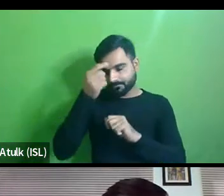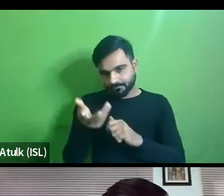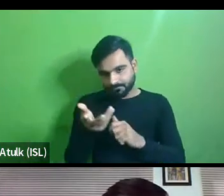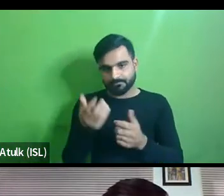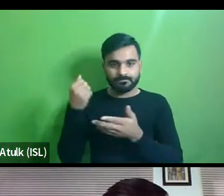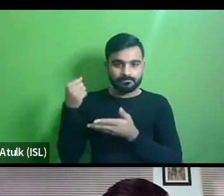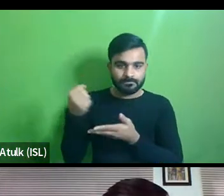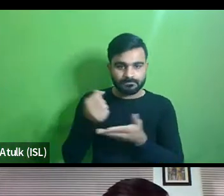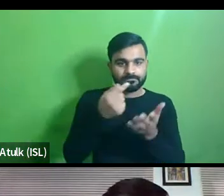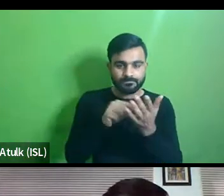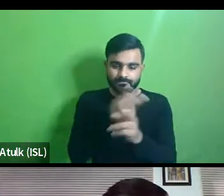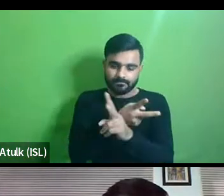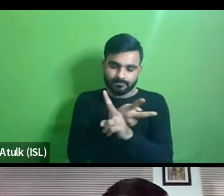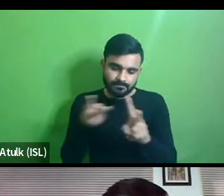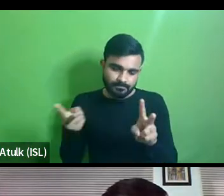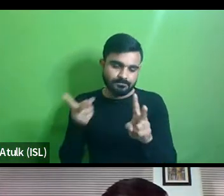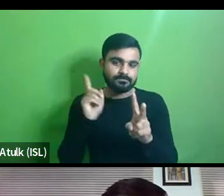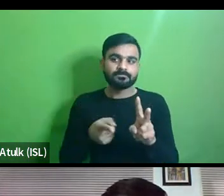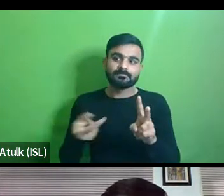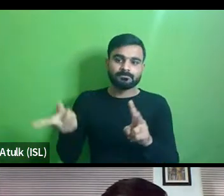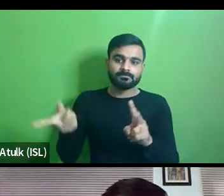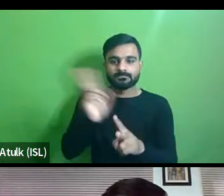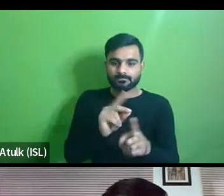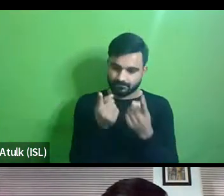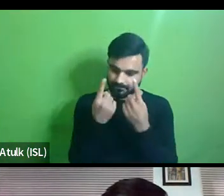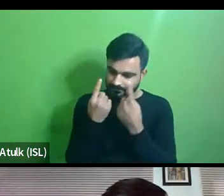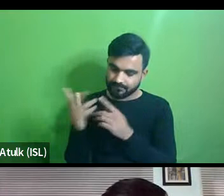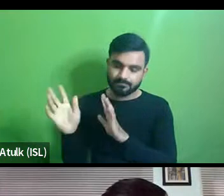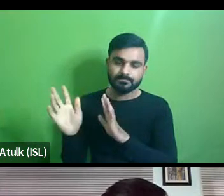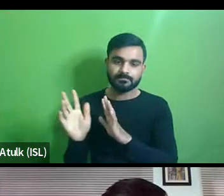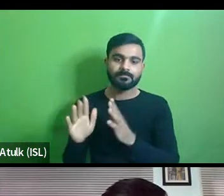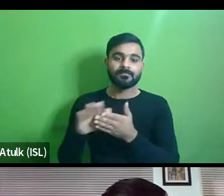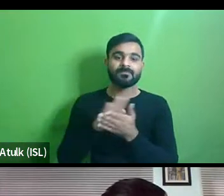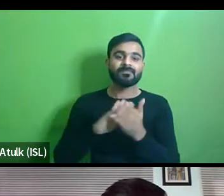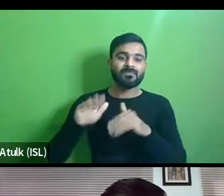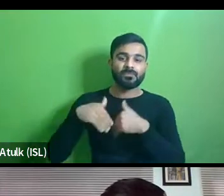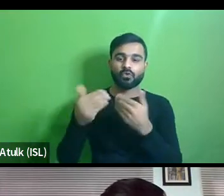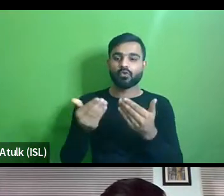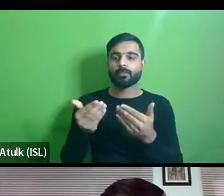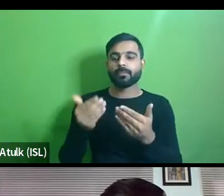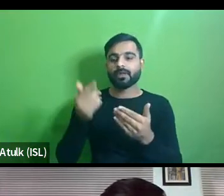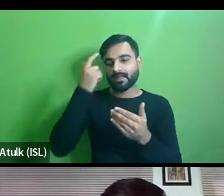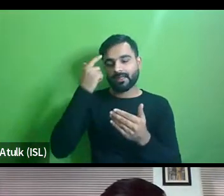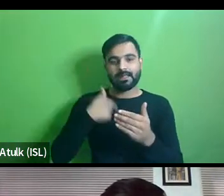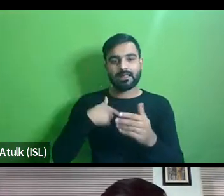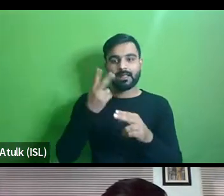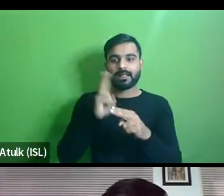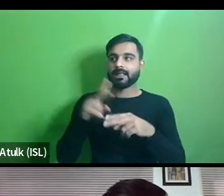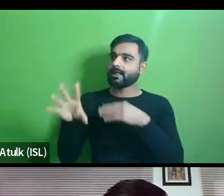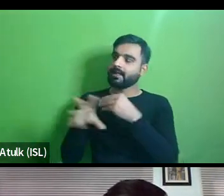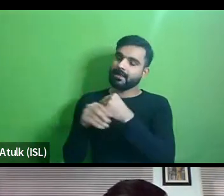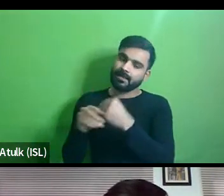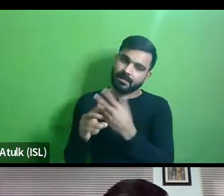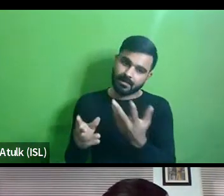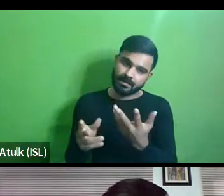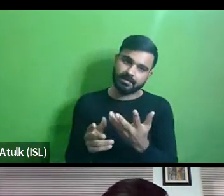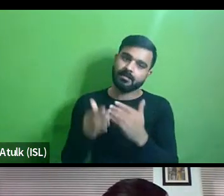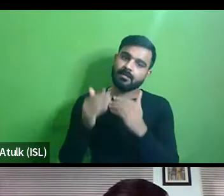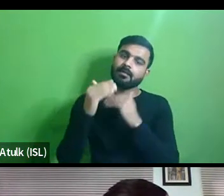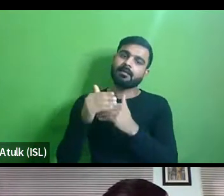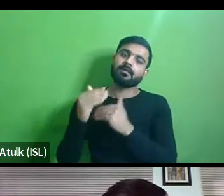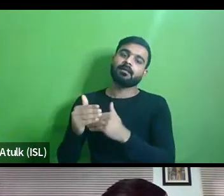and the cost estimates have to be uh revised and basically since it has come as an afterthought it remains an add-on and there's limited